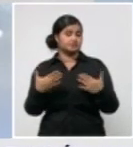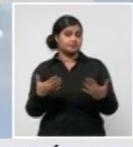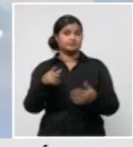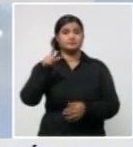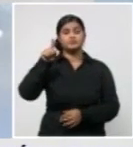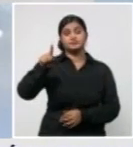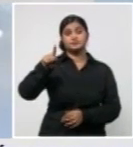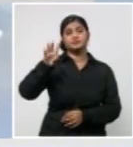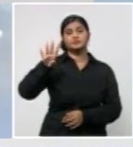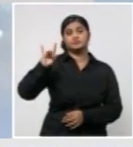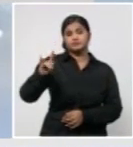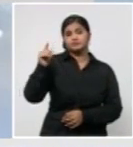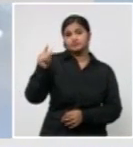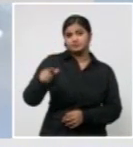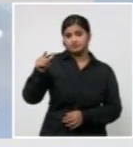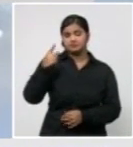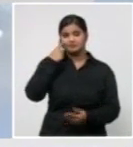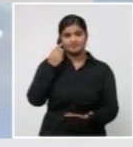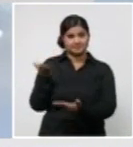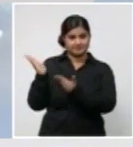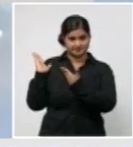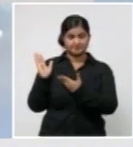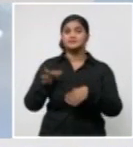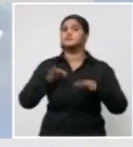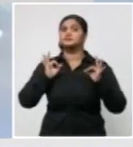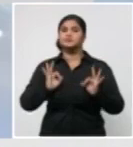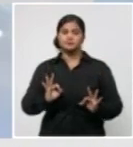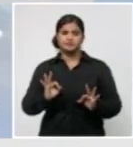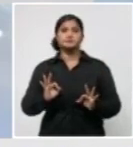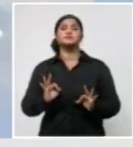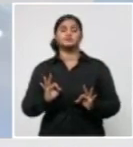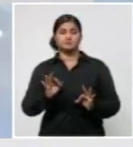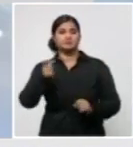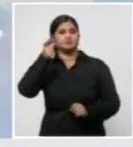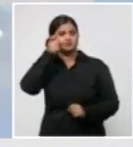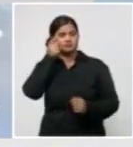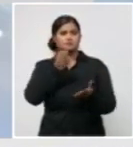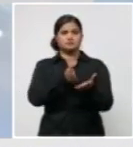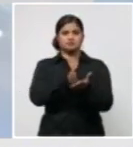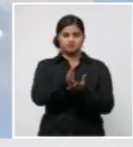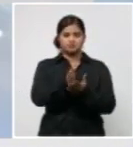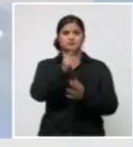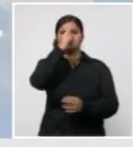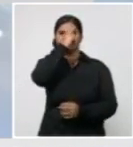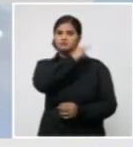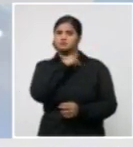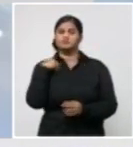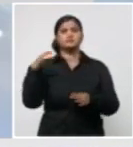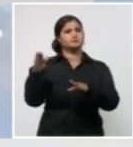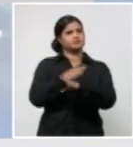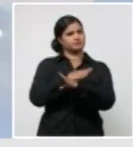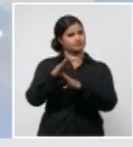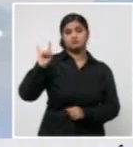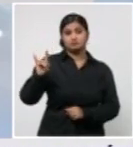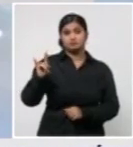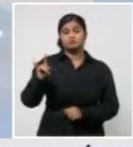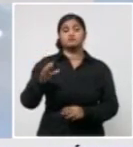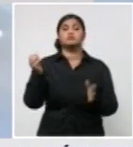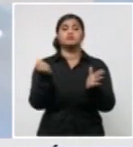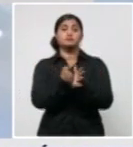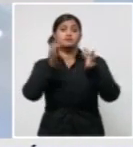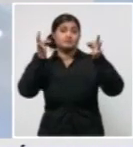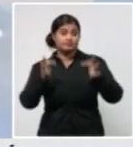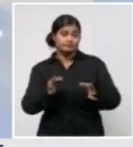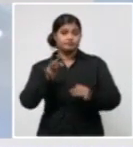cases and 72 confirmed active cases. In our primary healthcare system, 149